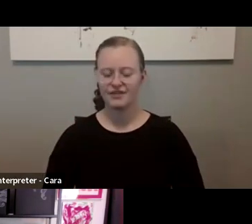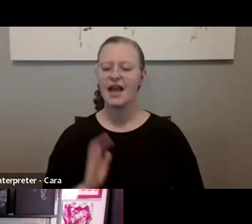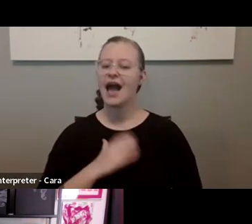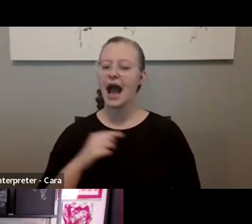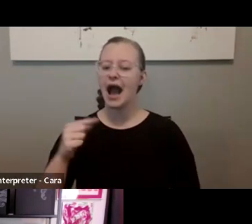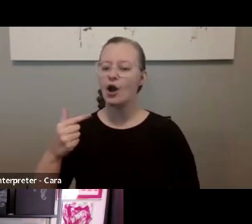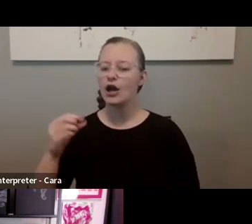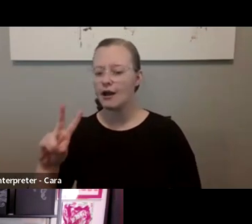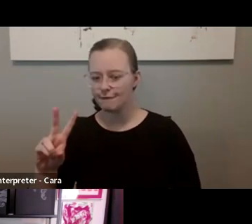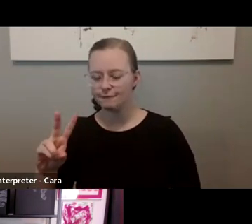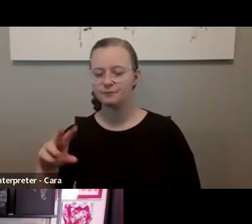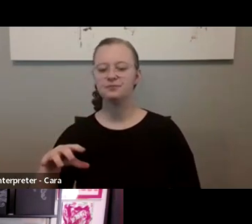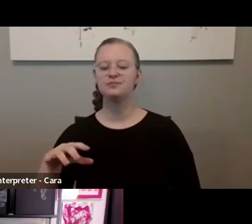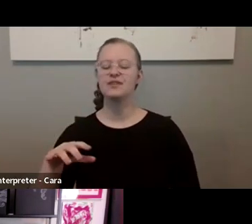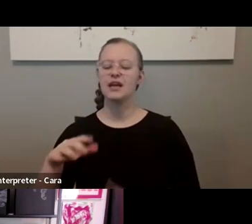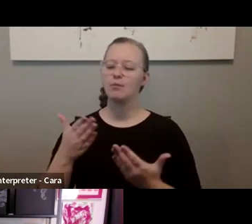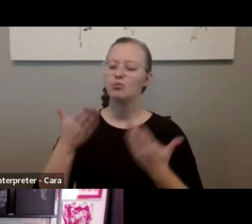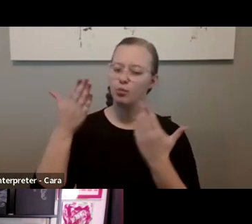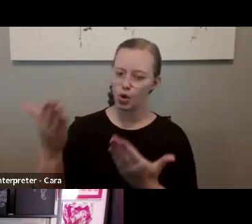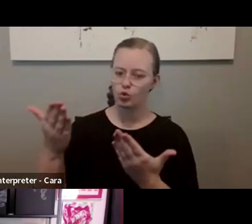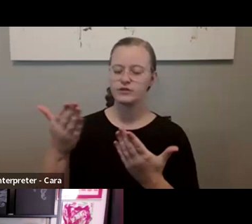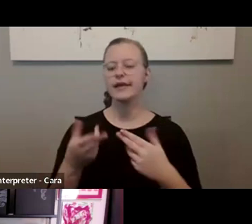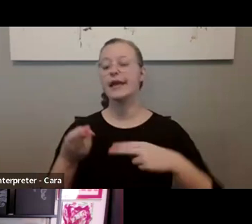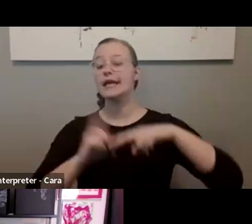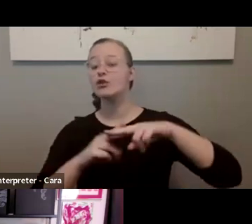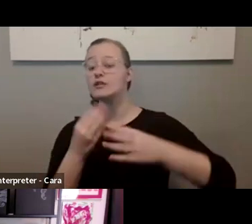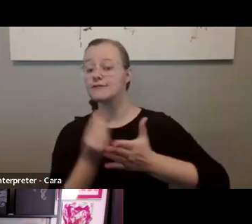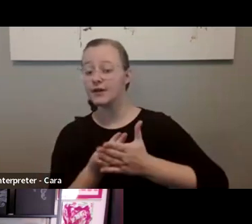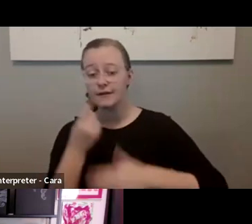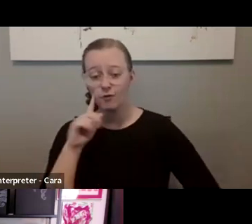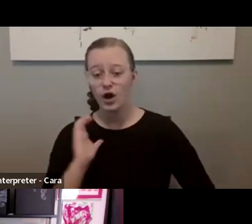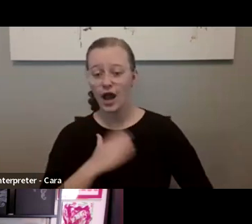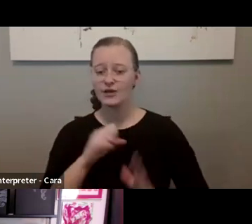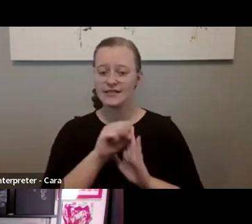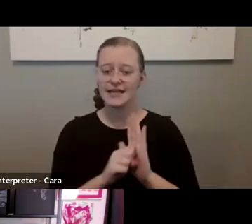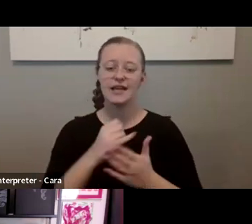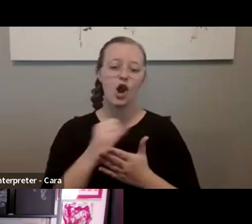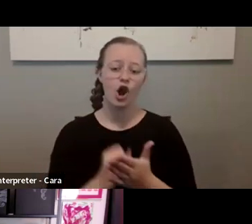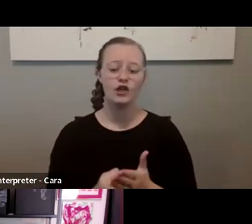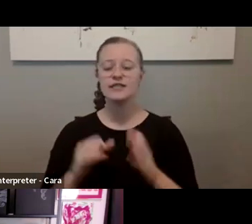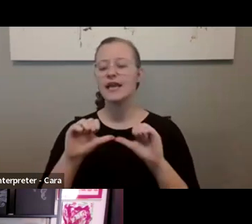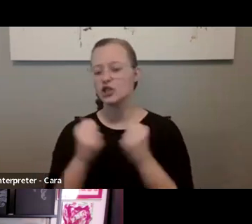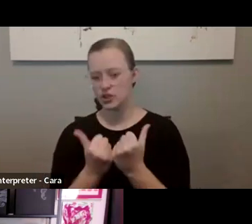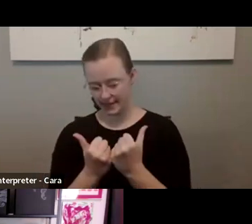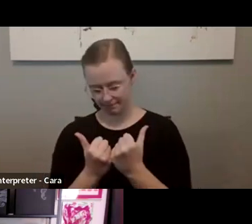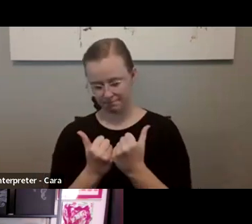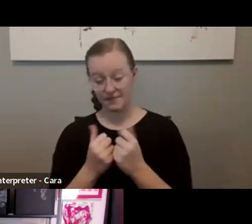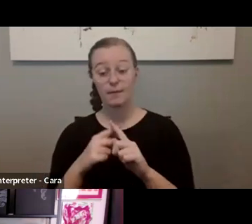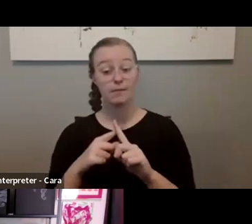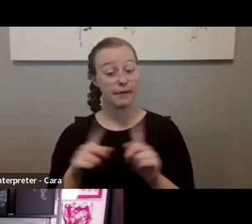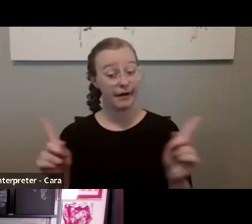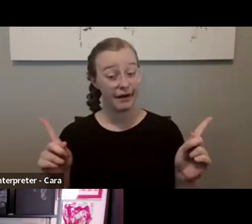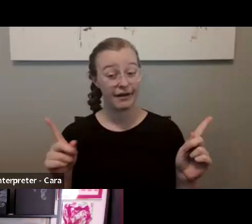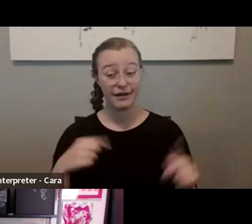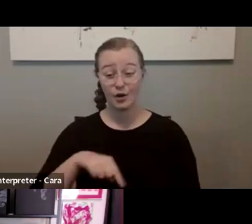had proposed increased funding for our state arts agency. However, we knew